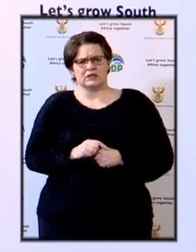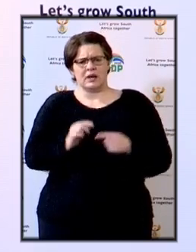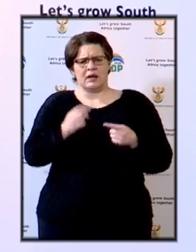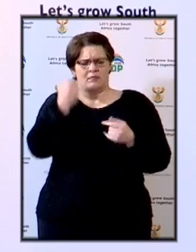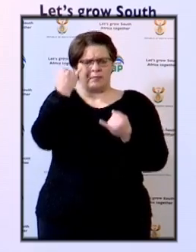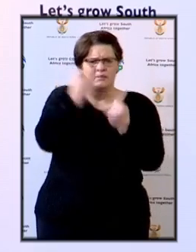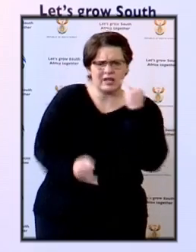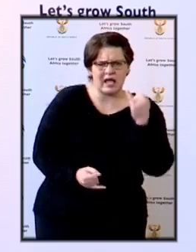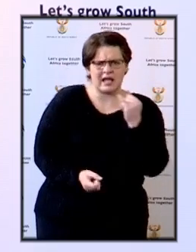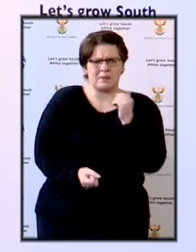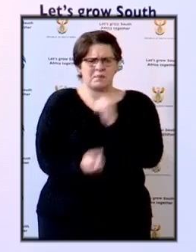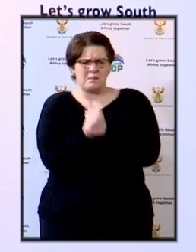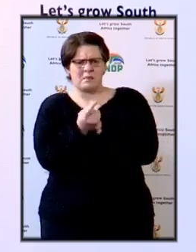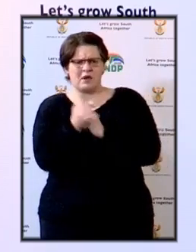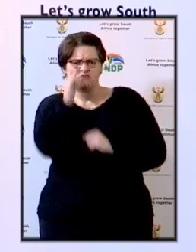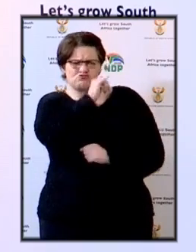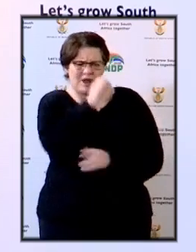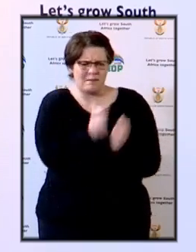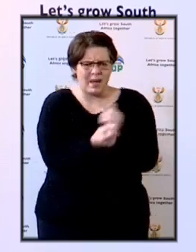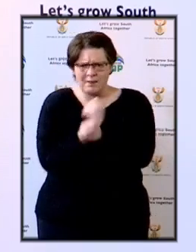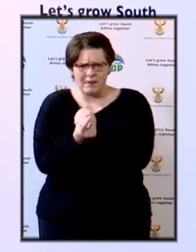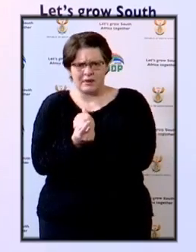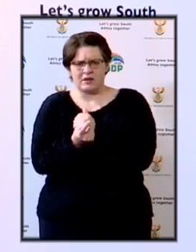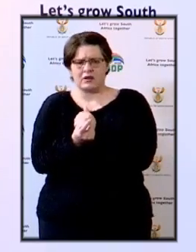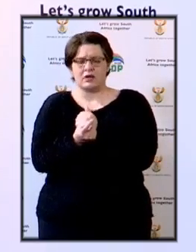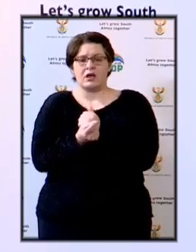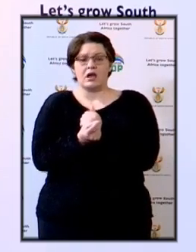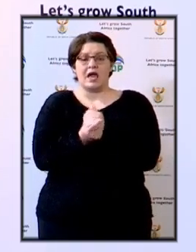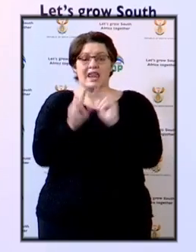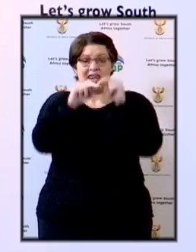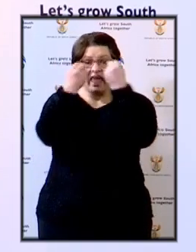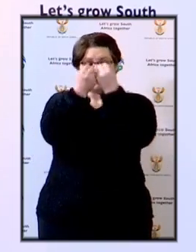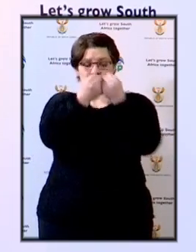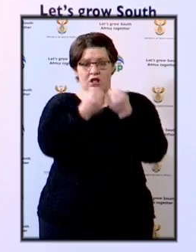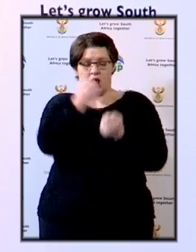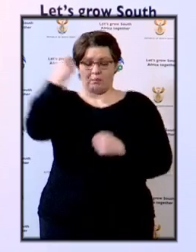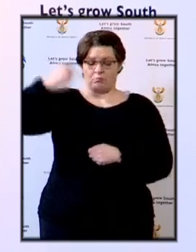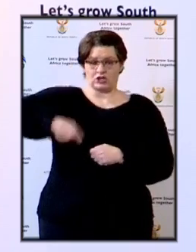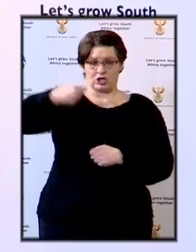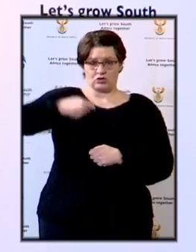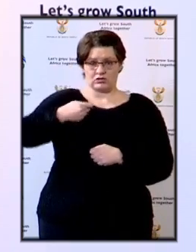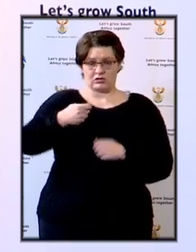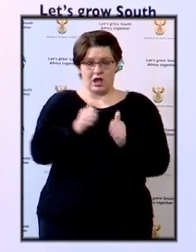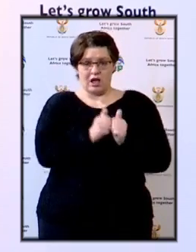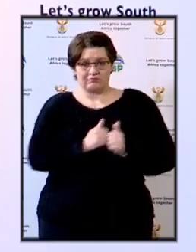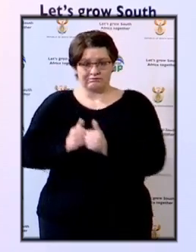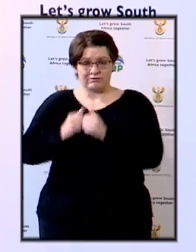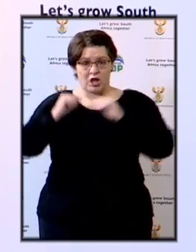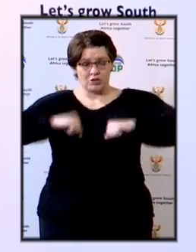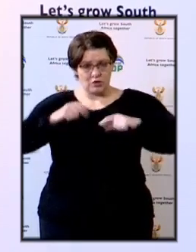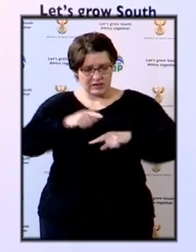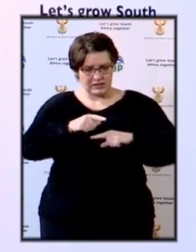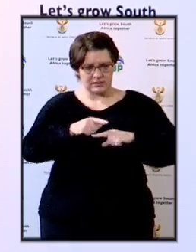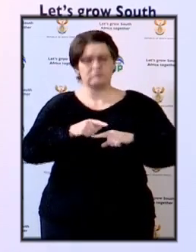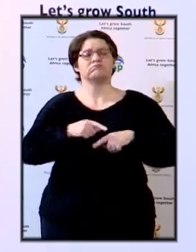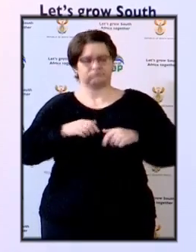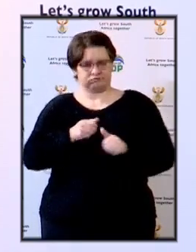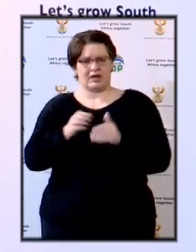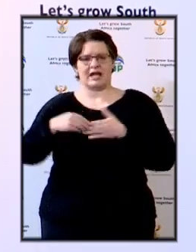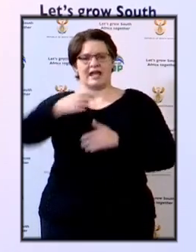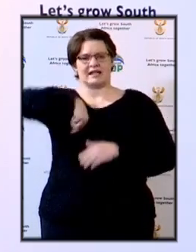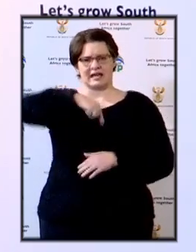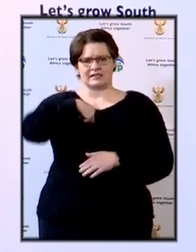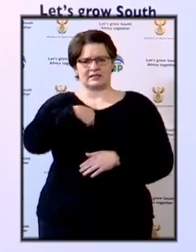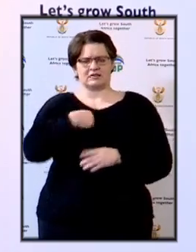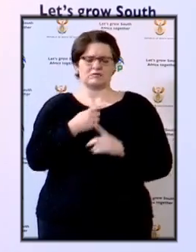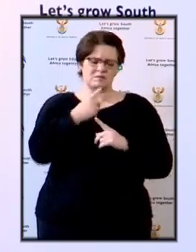offenses with the guidance of the national national prosecuting authority. Thus, it was decided to charge